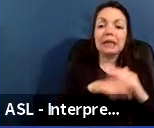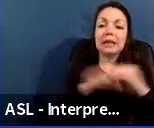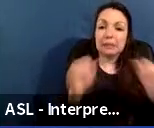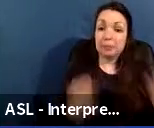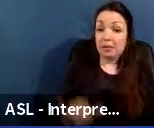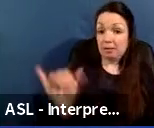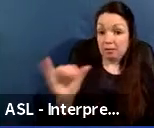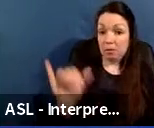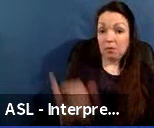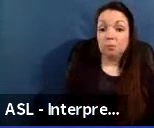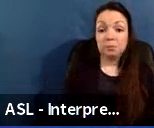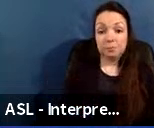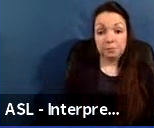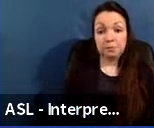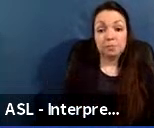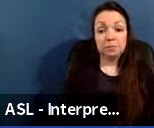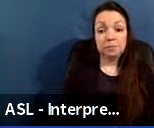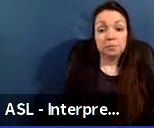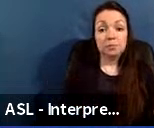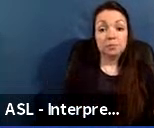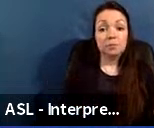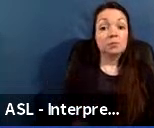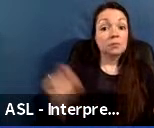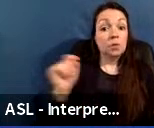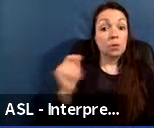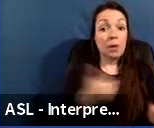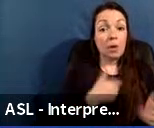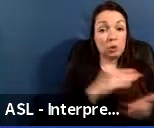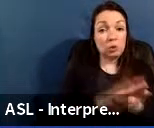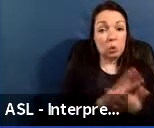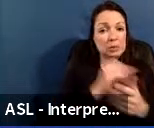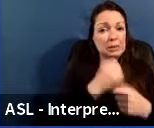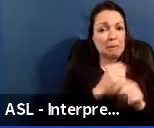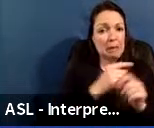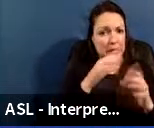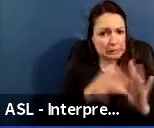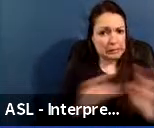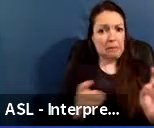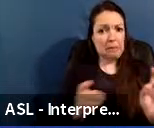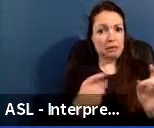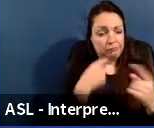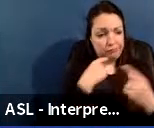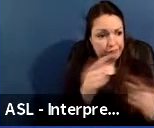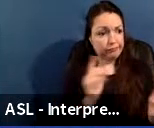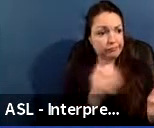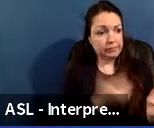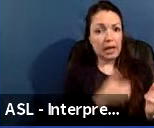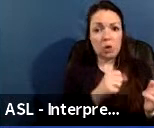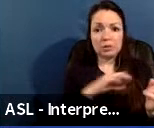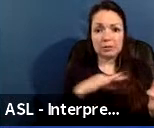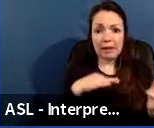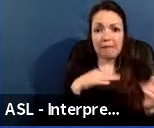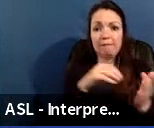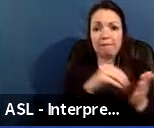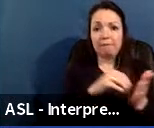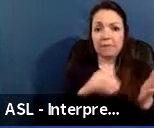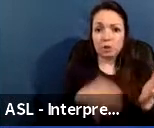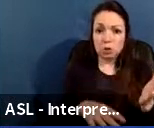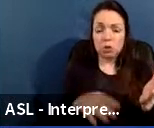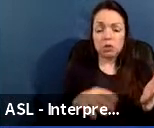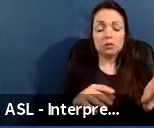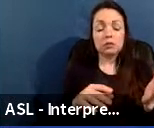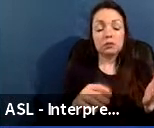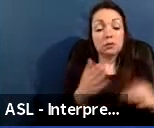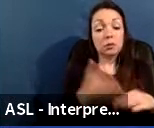needed. The restrooms in our schools make a statement to our students and staff. Improving their parents can have a positive